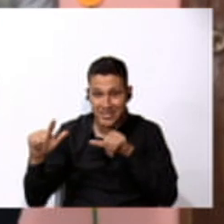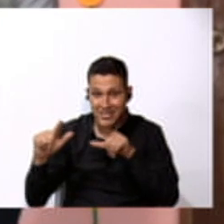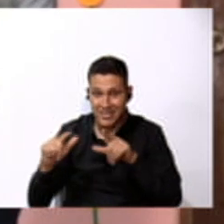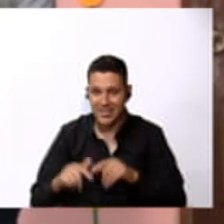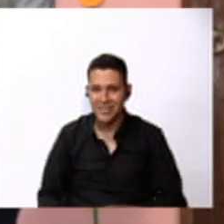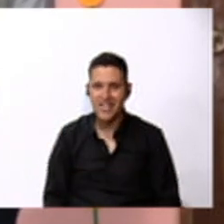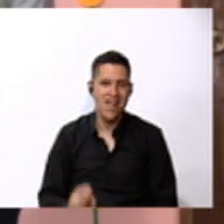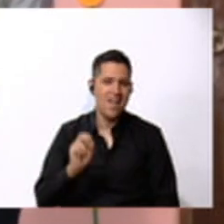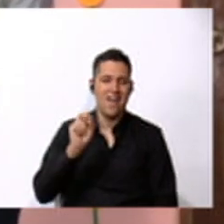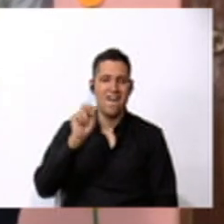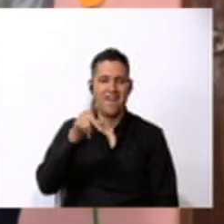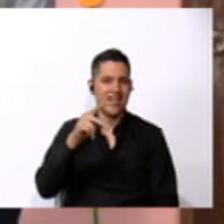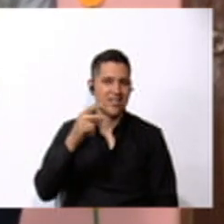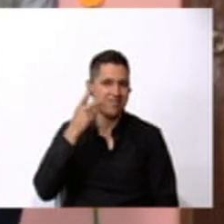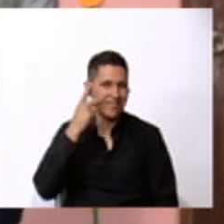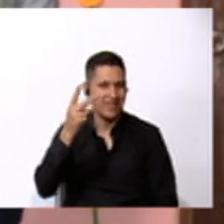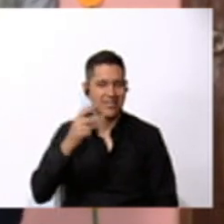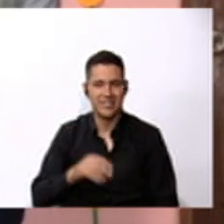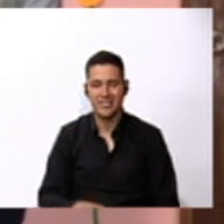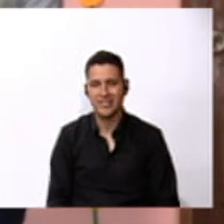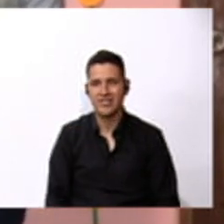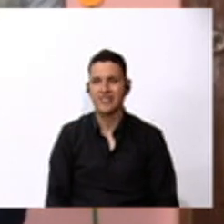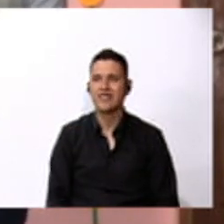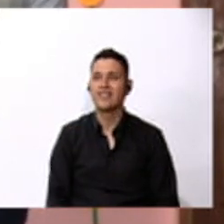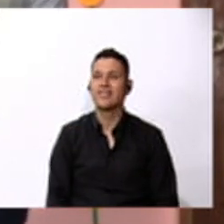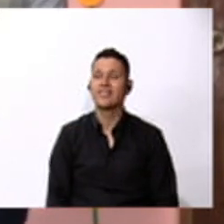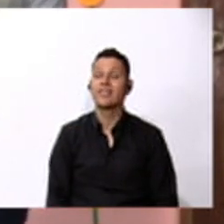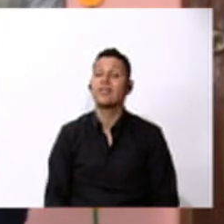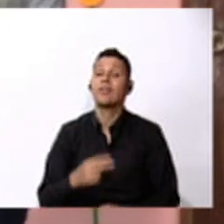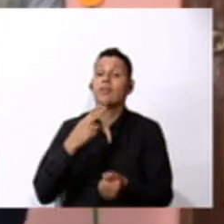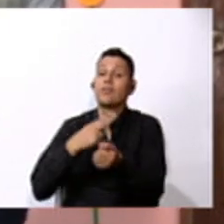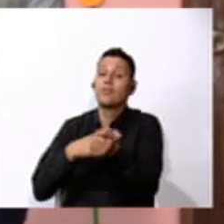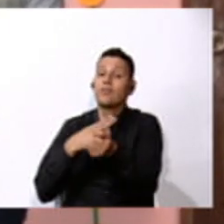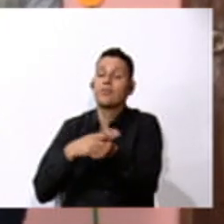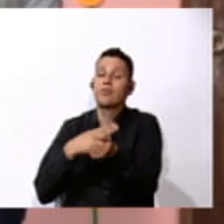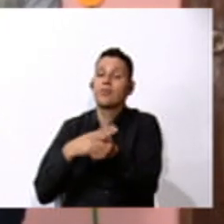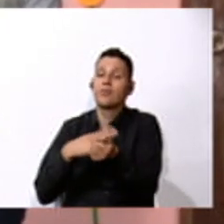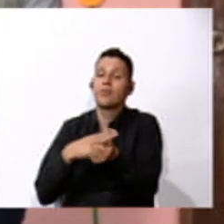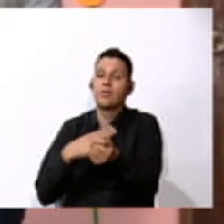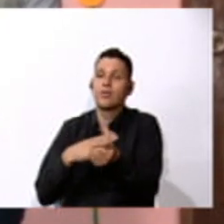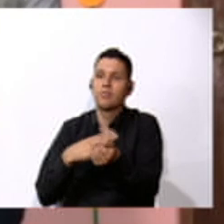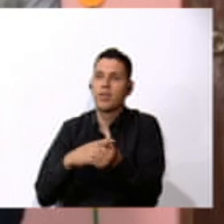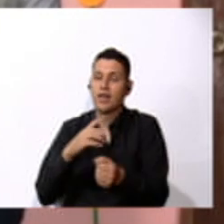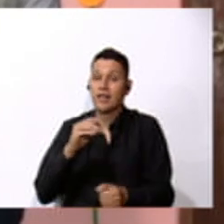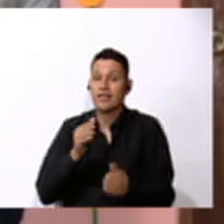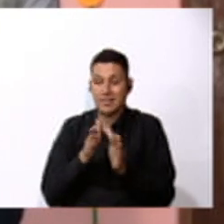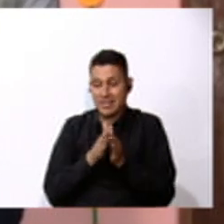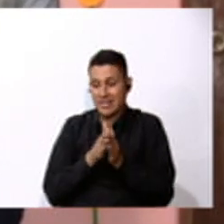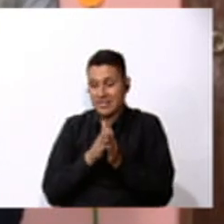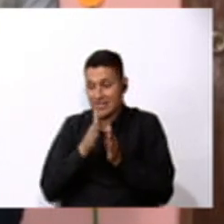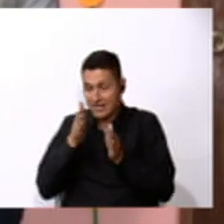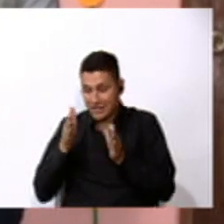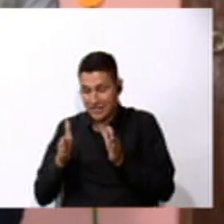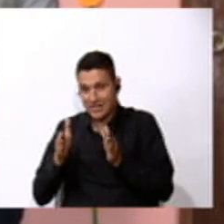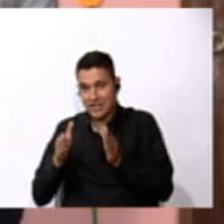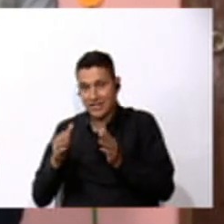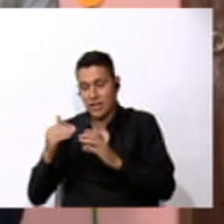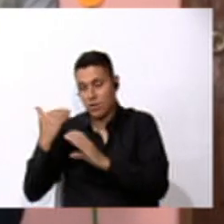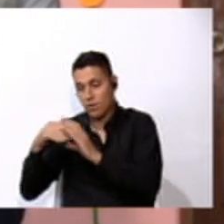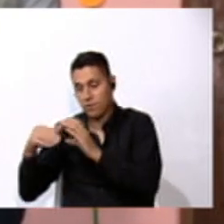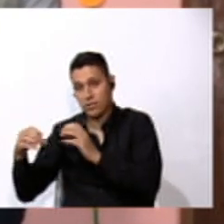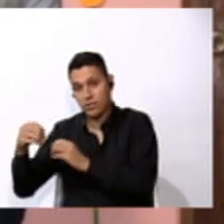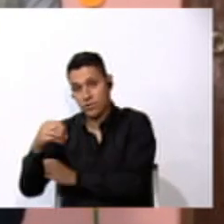Are Let's listen. Listen, the hospital is next to the post office.